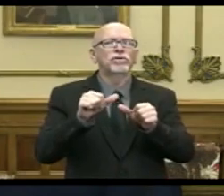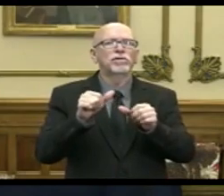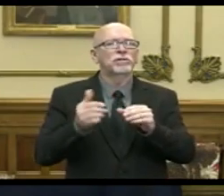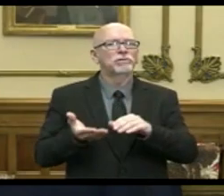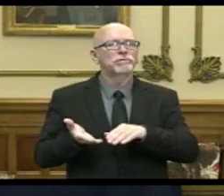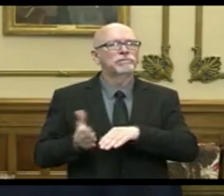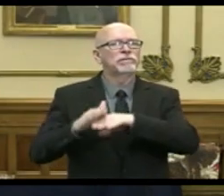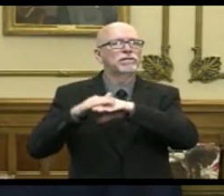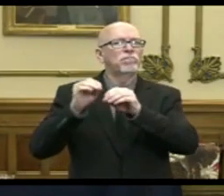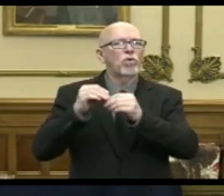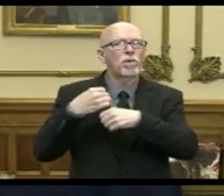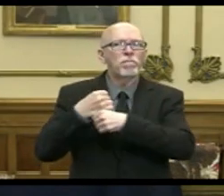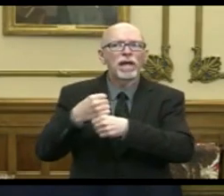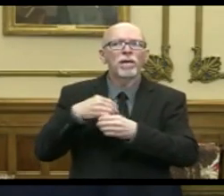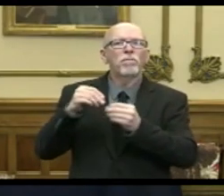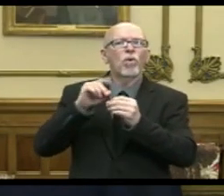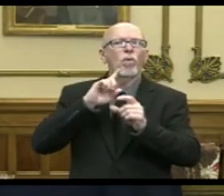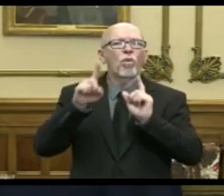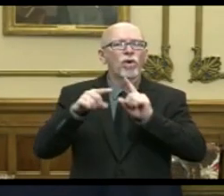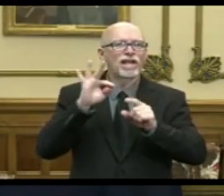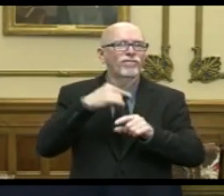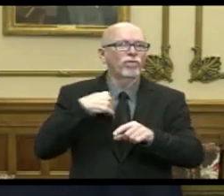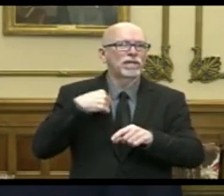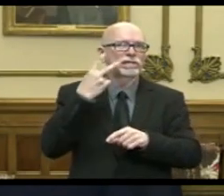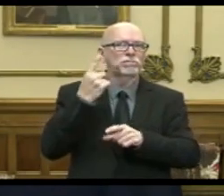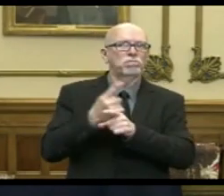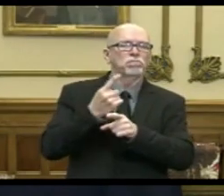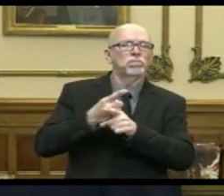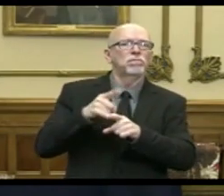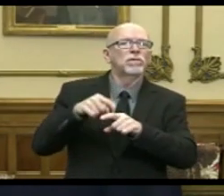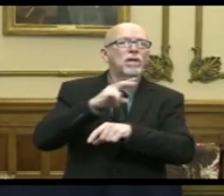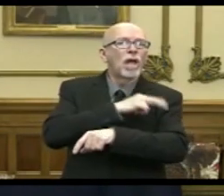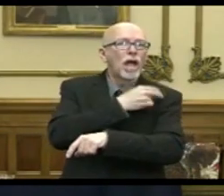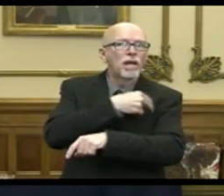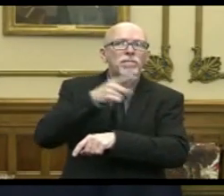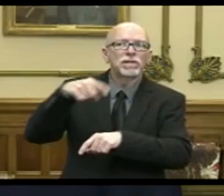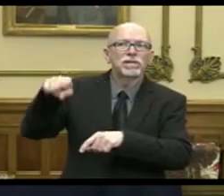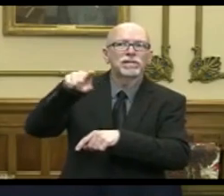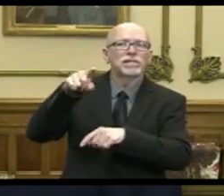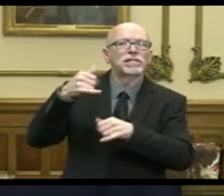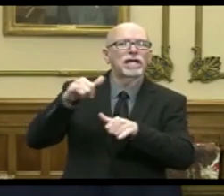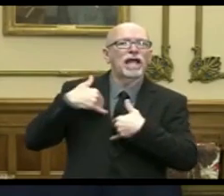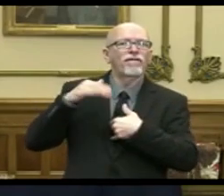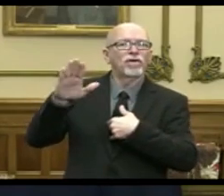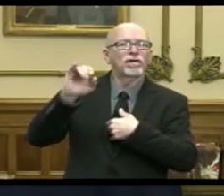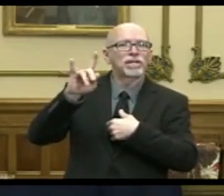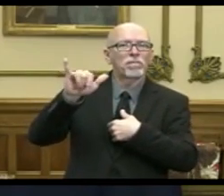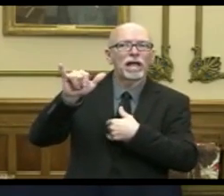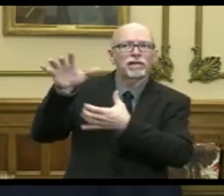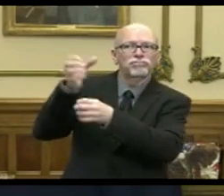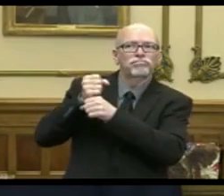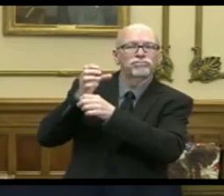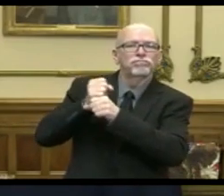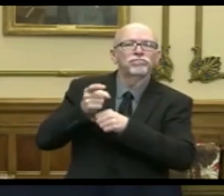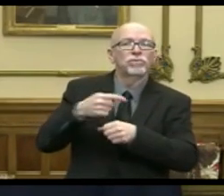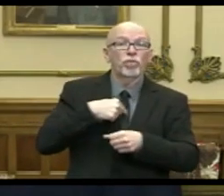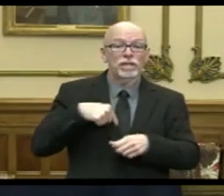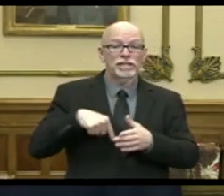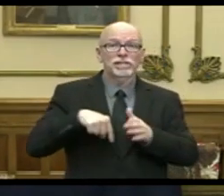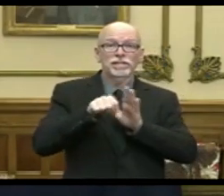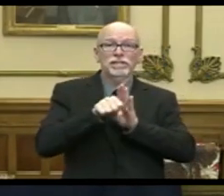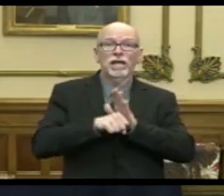make orders where we see fit. But hospitals will continue to have their supply chains intact. We'll, as a state,